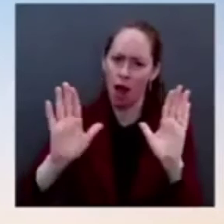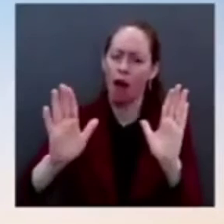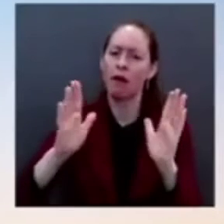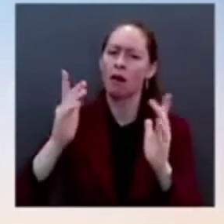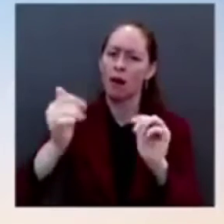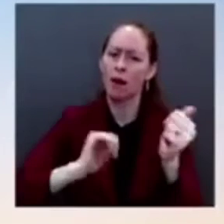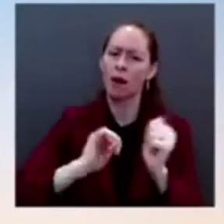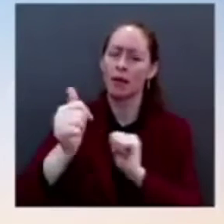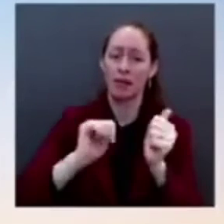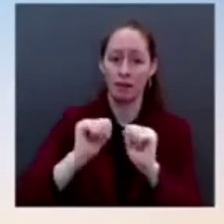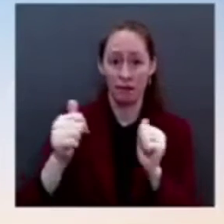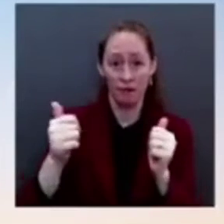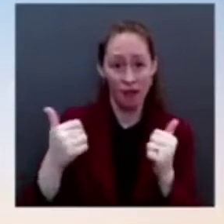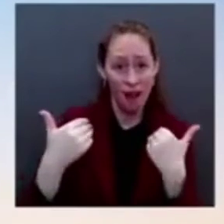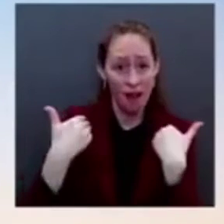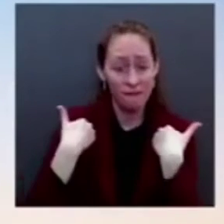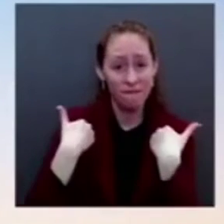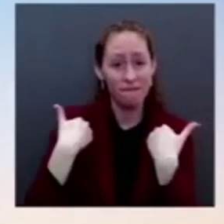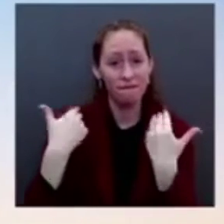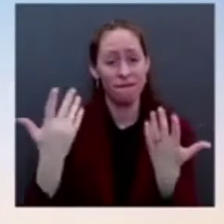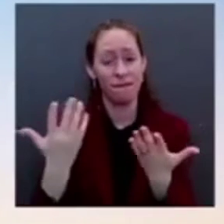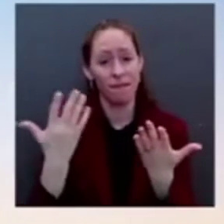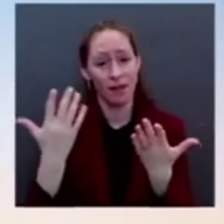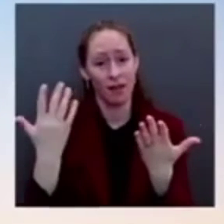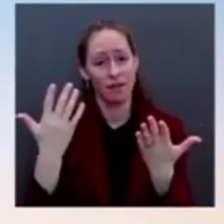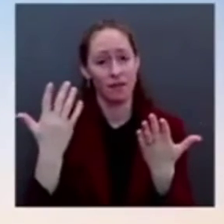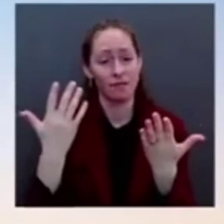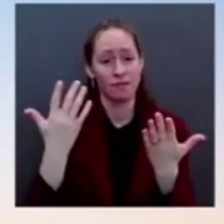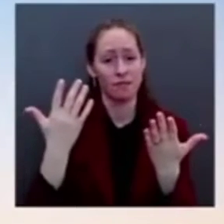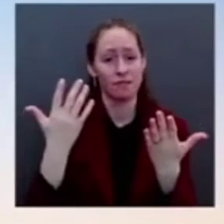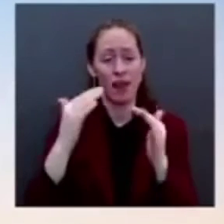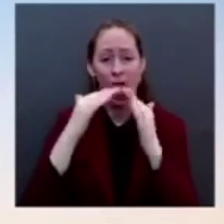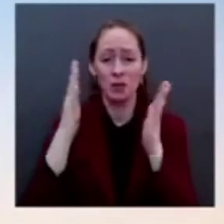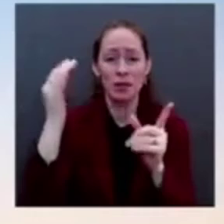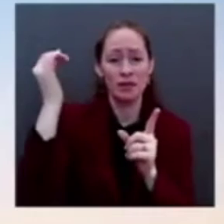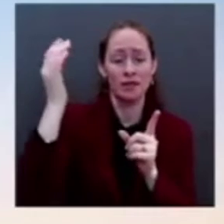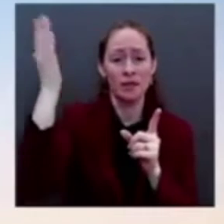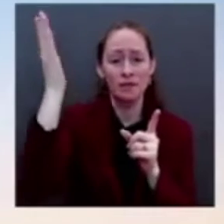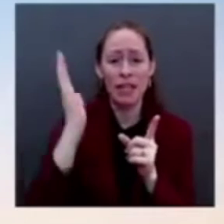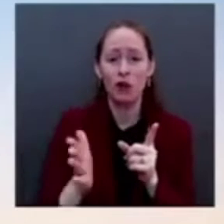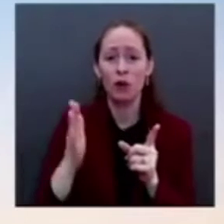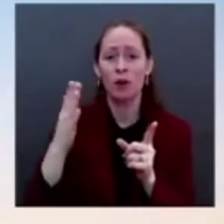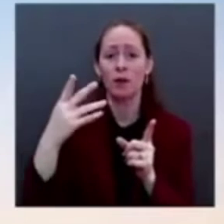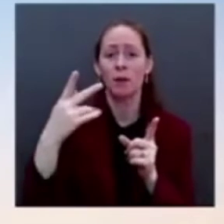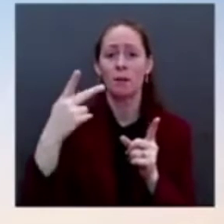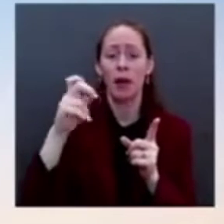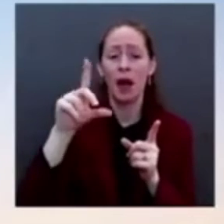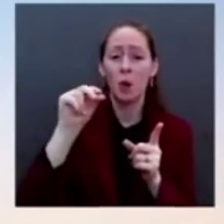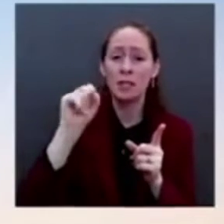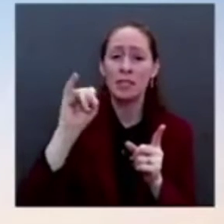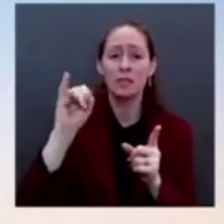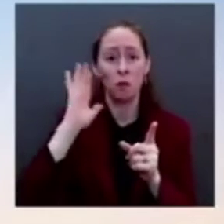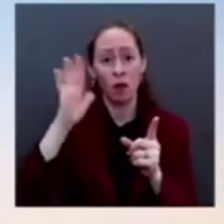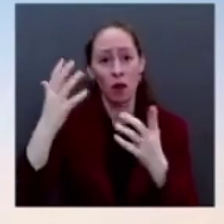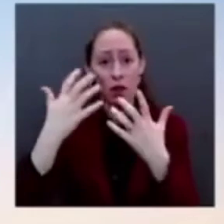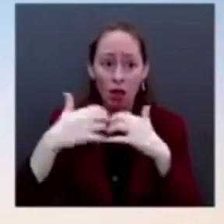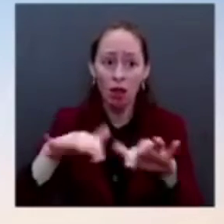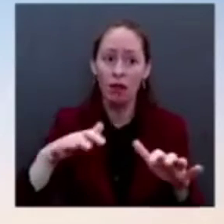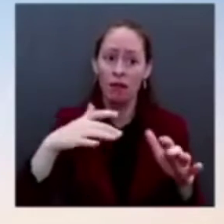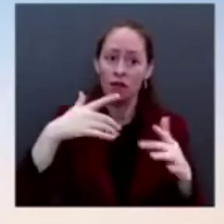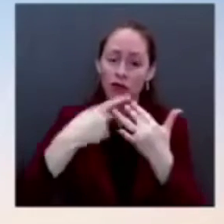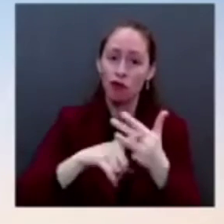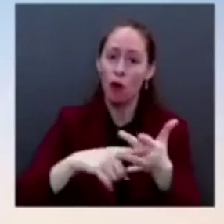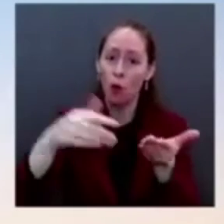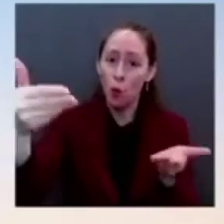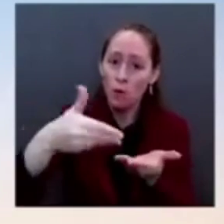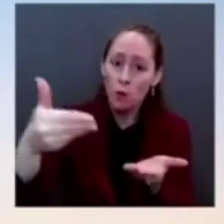here's where we are. I mean, the president's view is that the history of the country suggests that strong antitrust laws have been a key